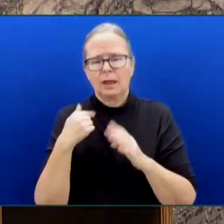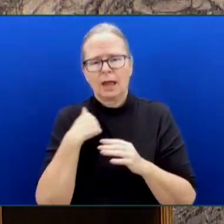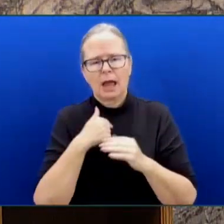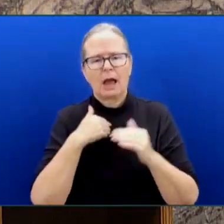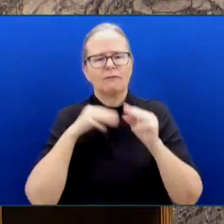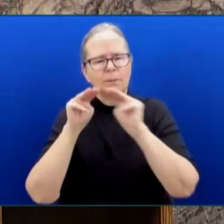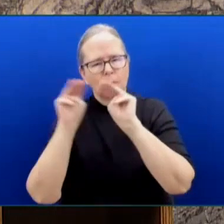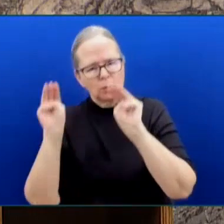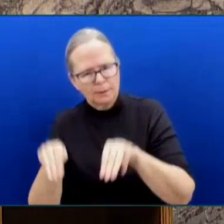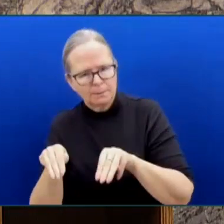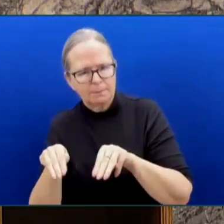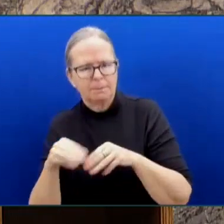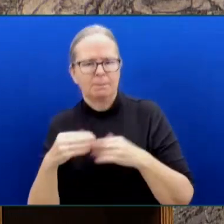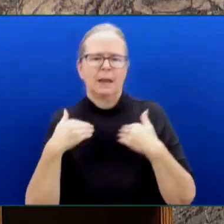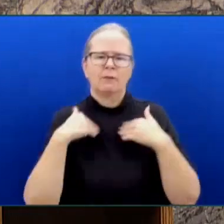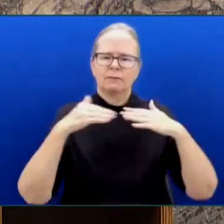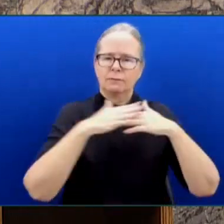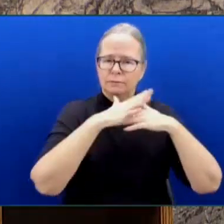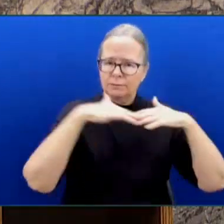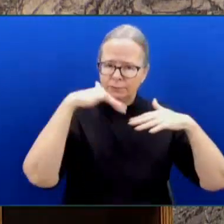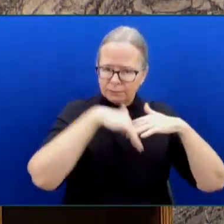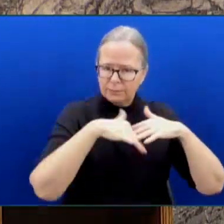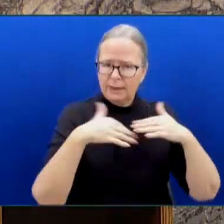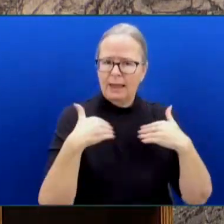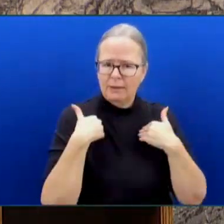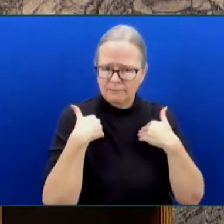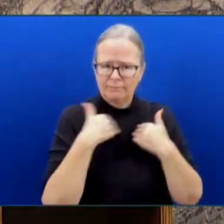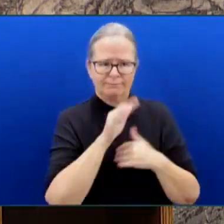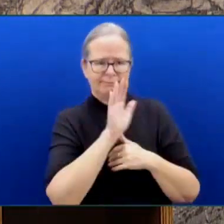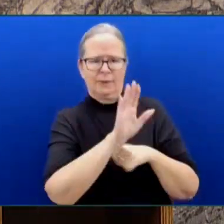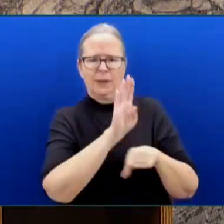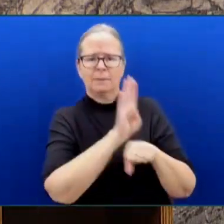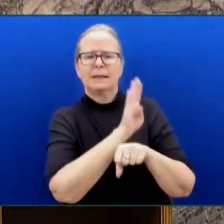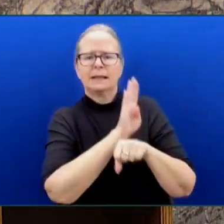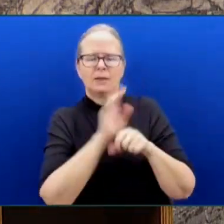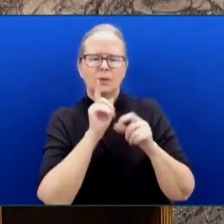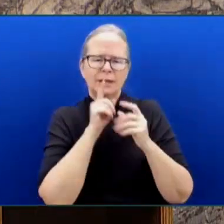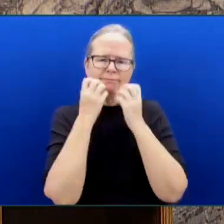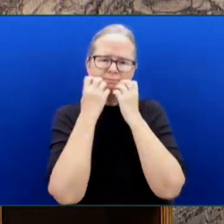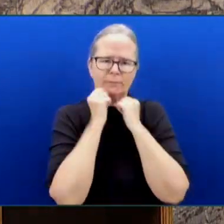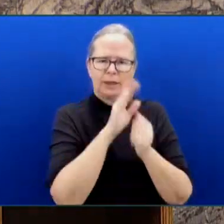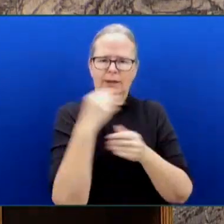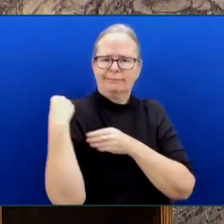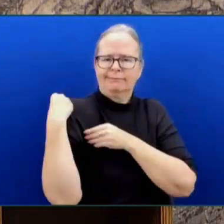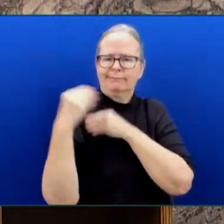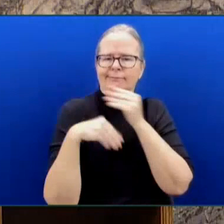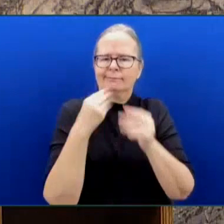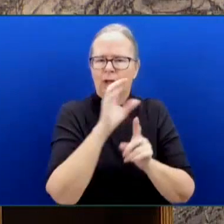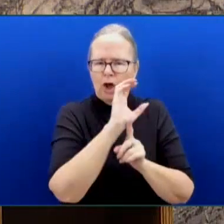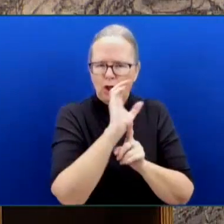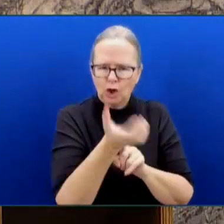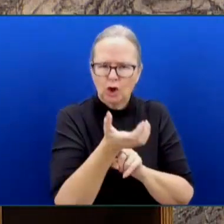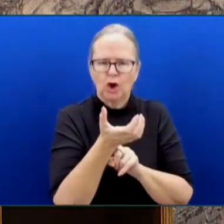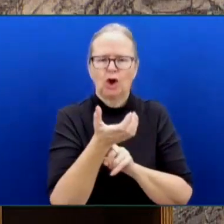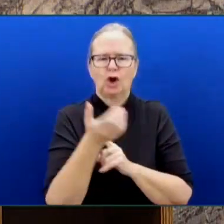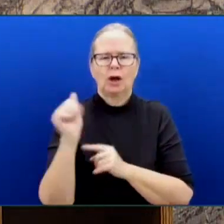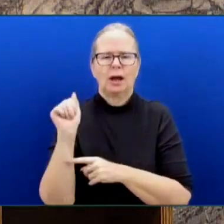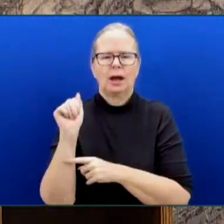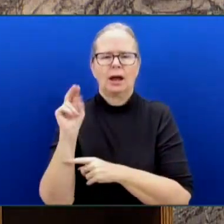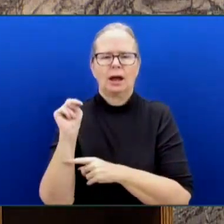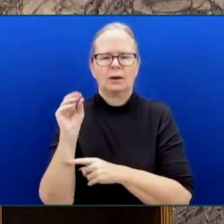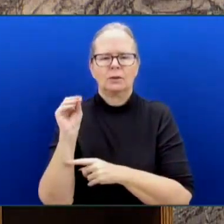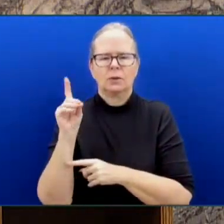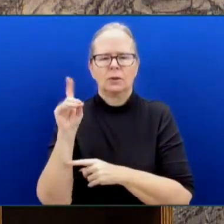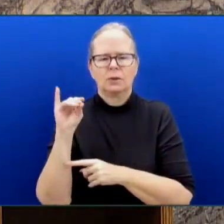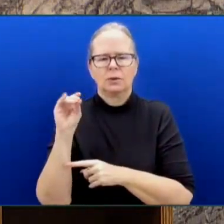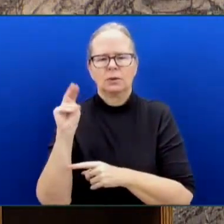Year, your treasure trove of our rich cultural heritage. Anodyne Electronics Manufacturing, showing the world what Kelowna can